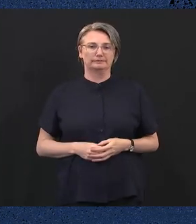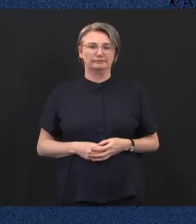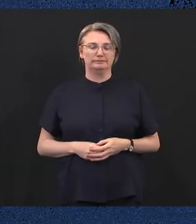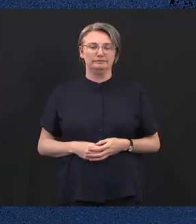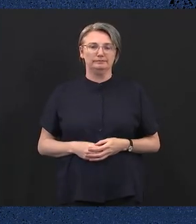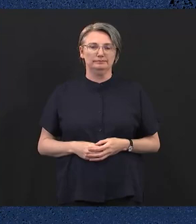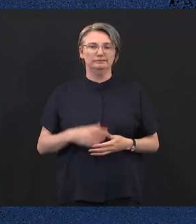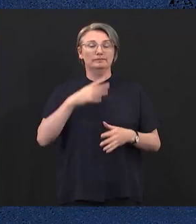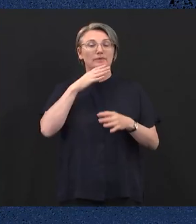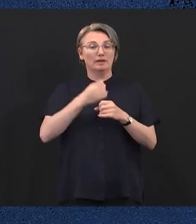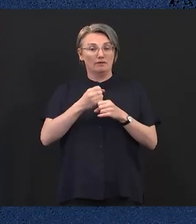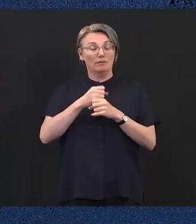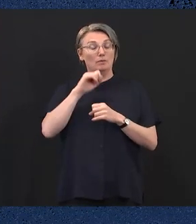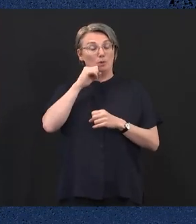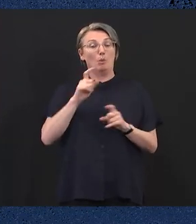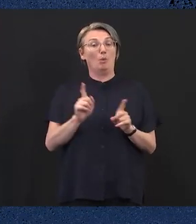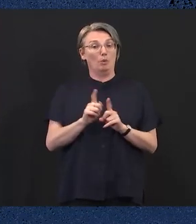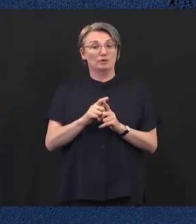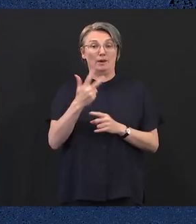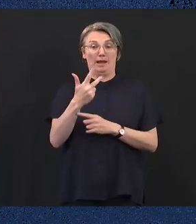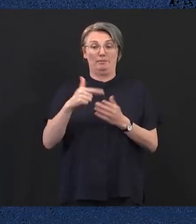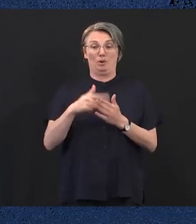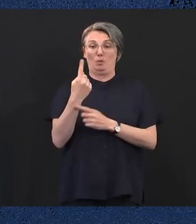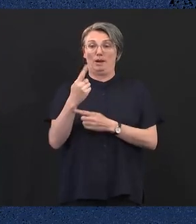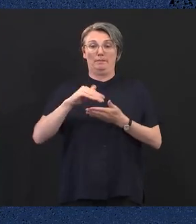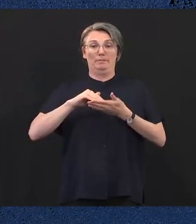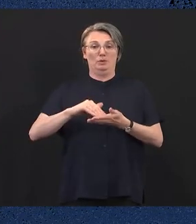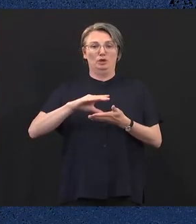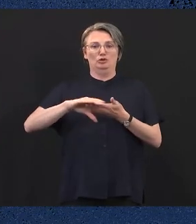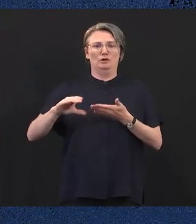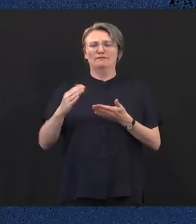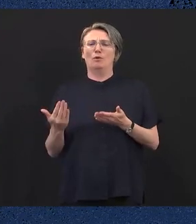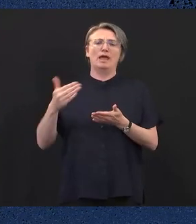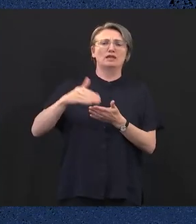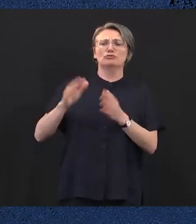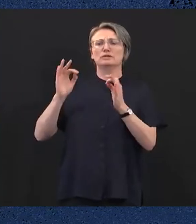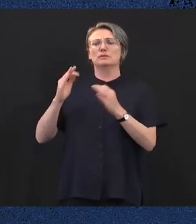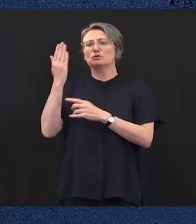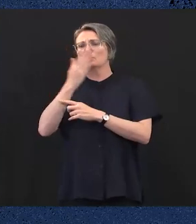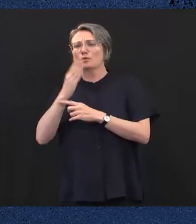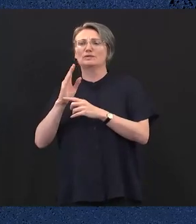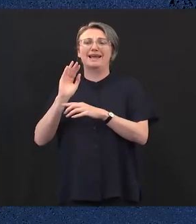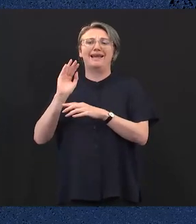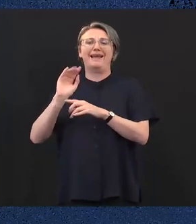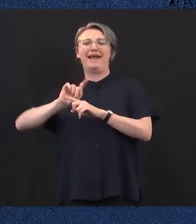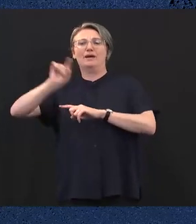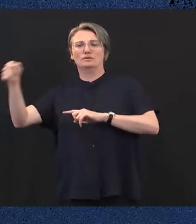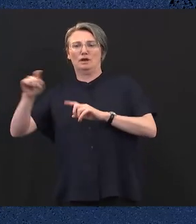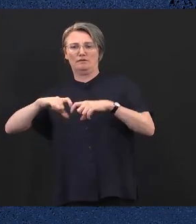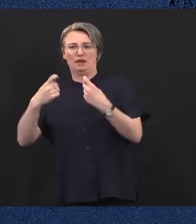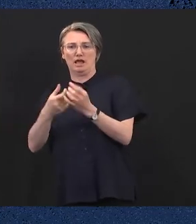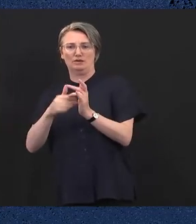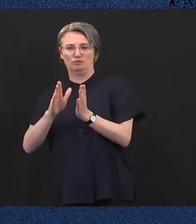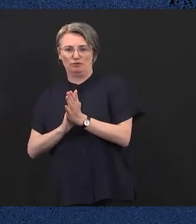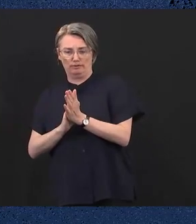include $8.1 million for more extracurricular activities for specialist schools, $11.3